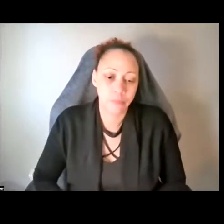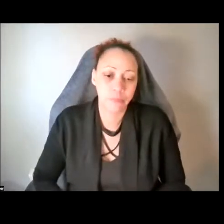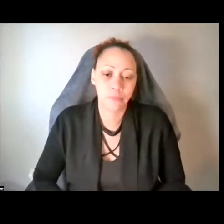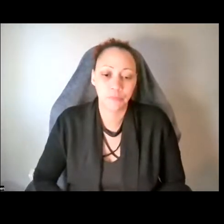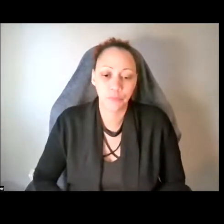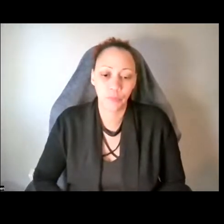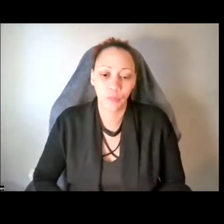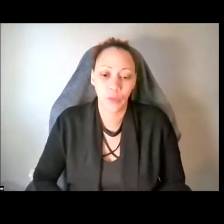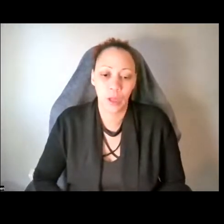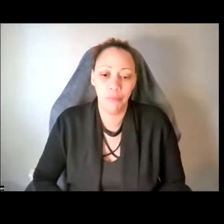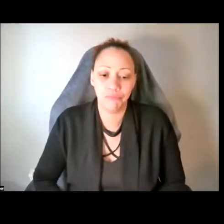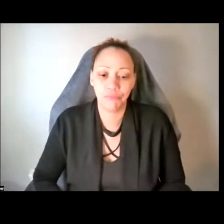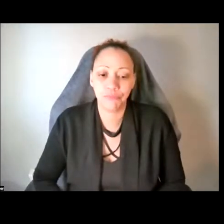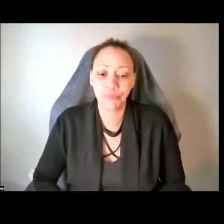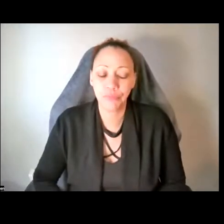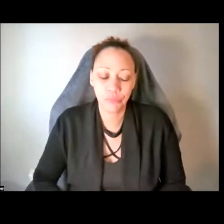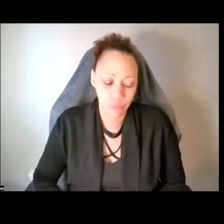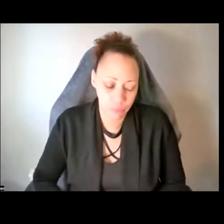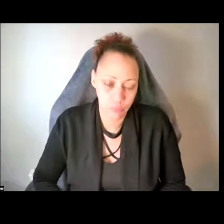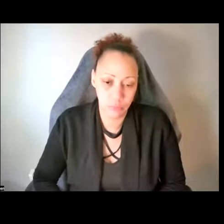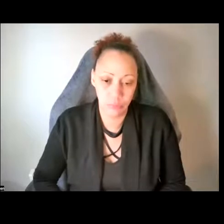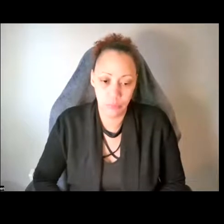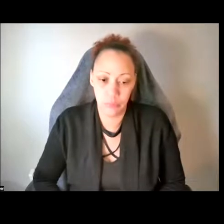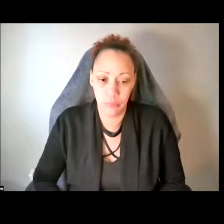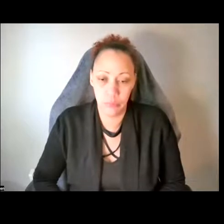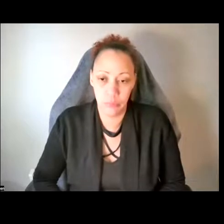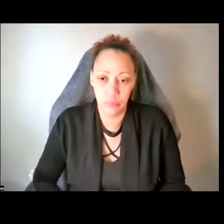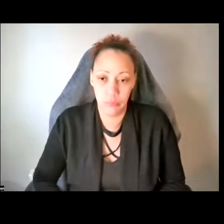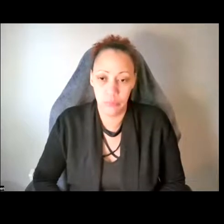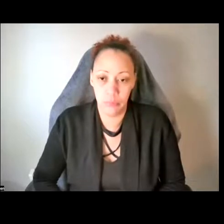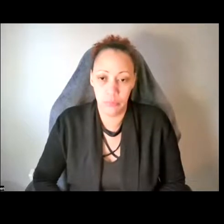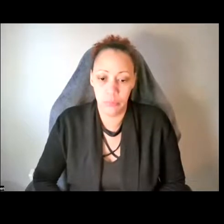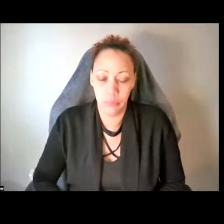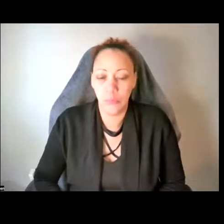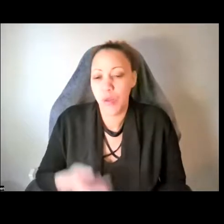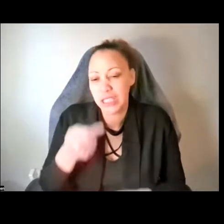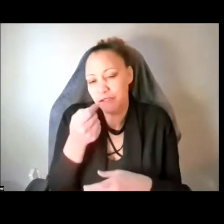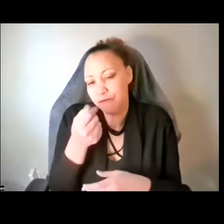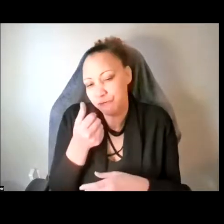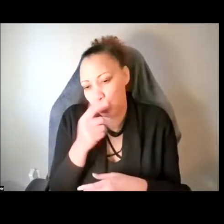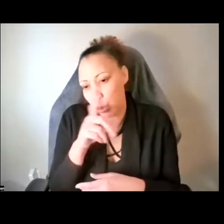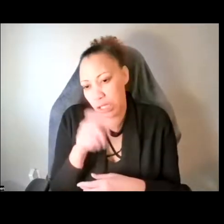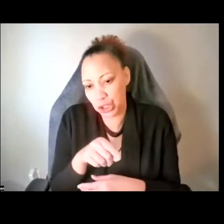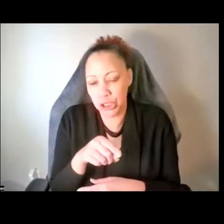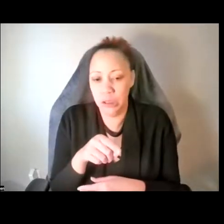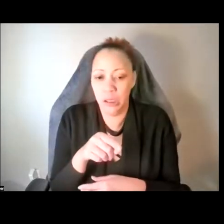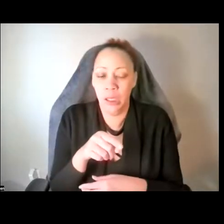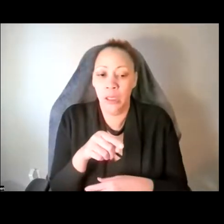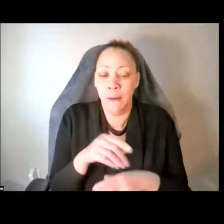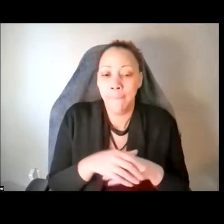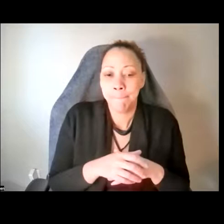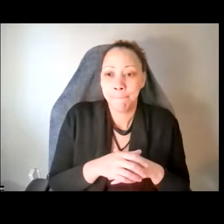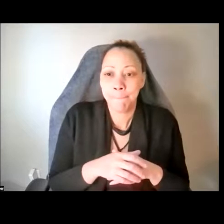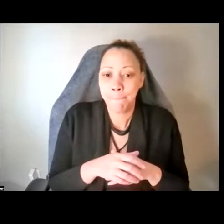um, um, couple, couple of questions, um, but they all kind of boil down to, um, do we